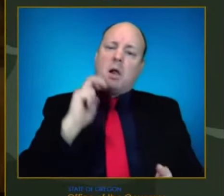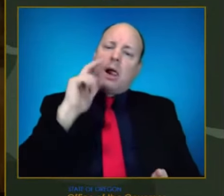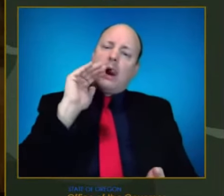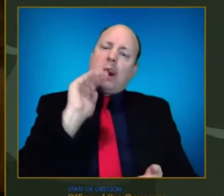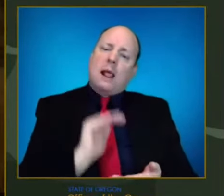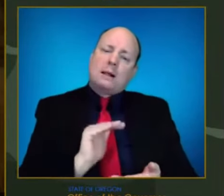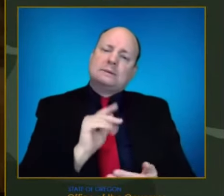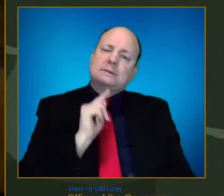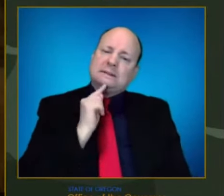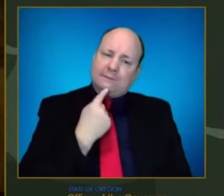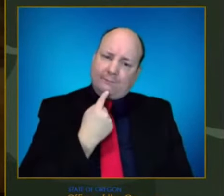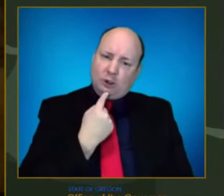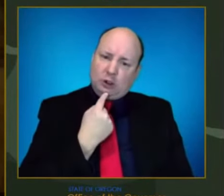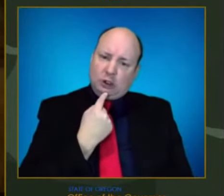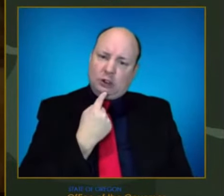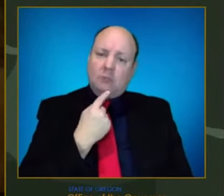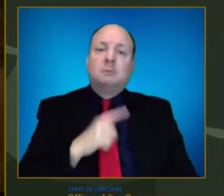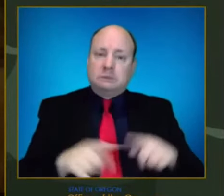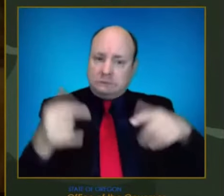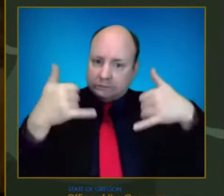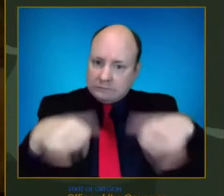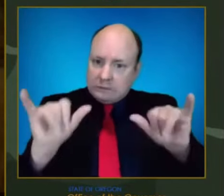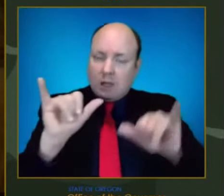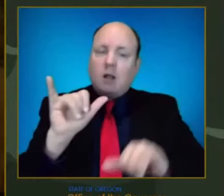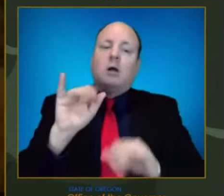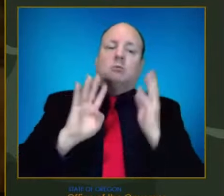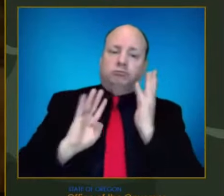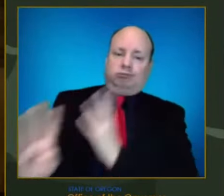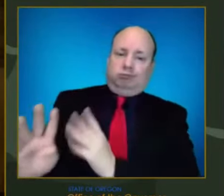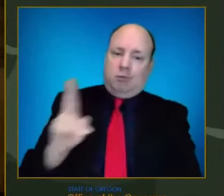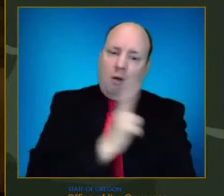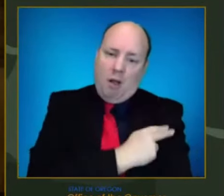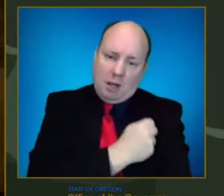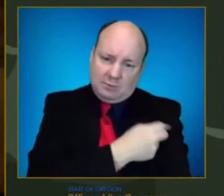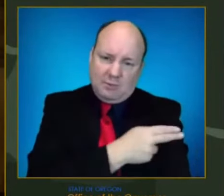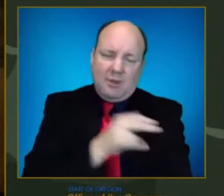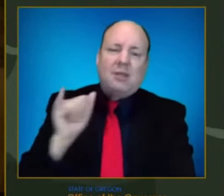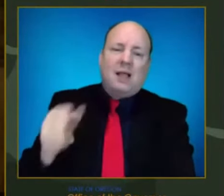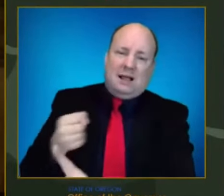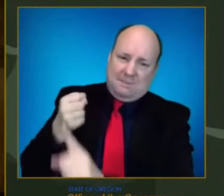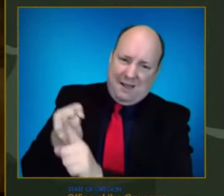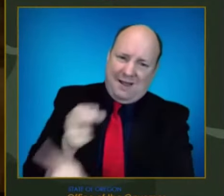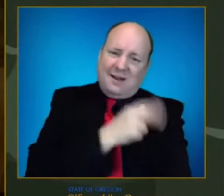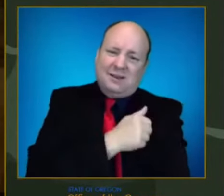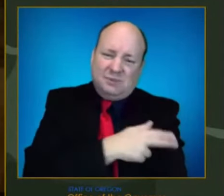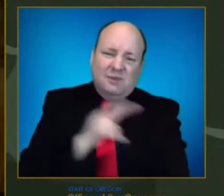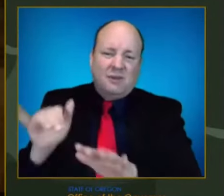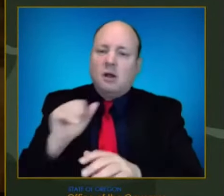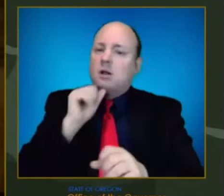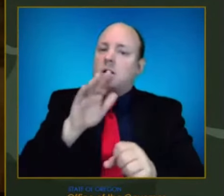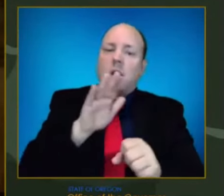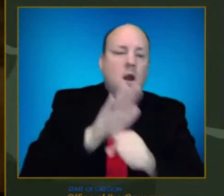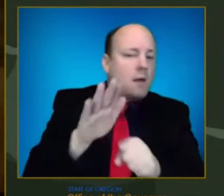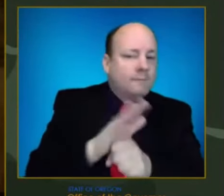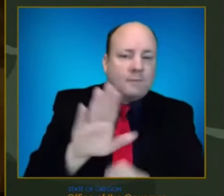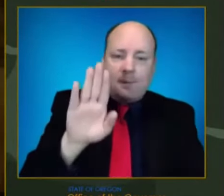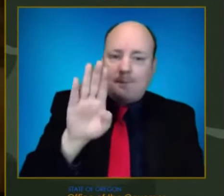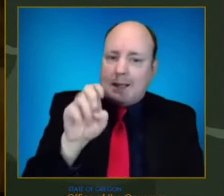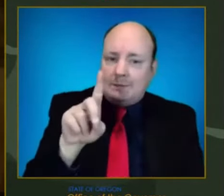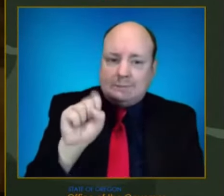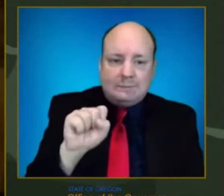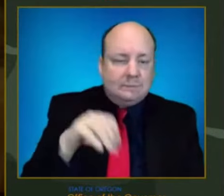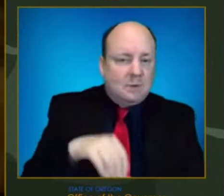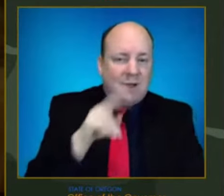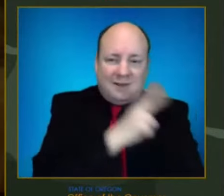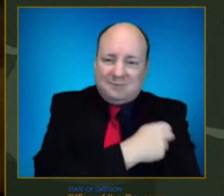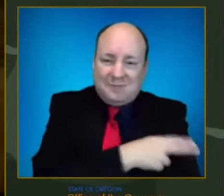we, you know, we do not have those sort of bed, that number of beds. And so, yes, the good news is I'm not expecting a lot of